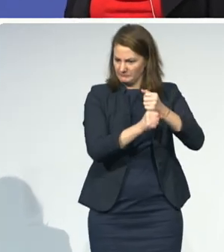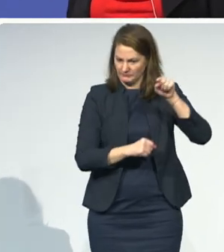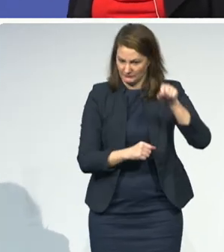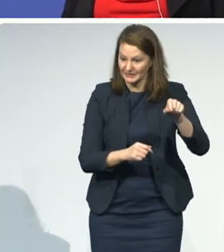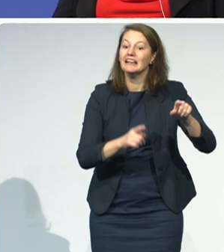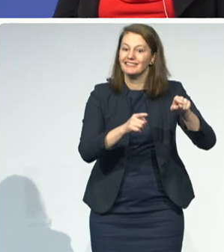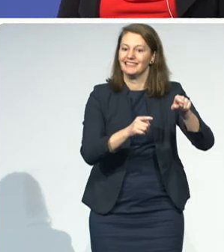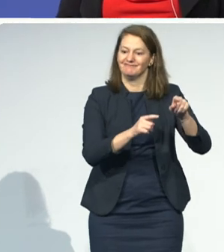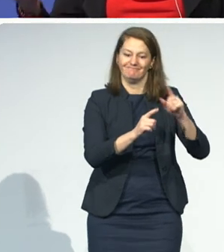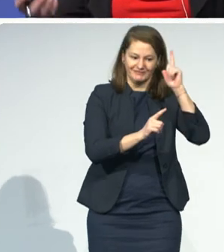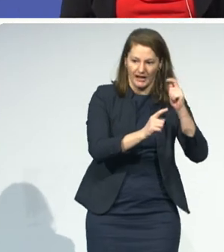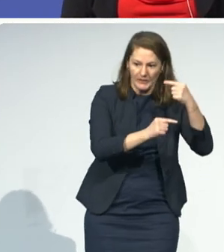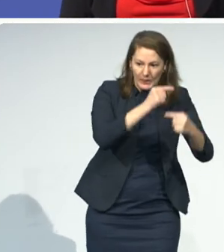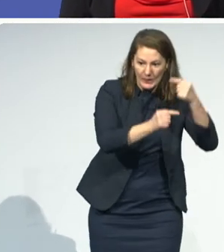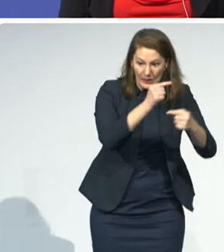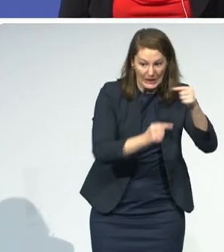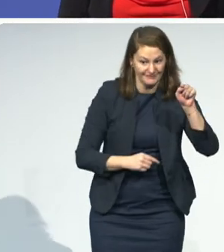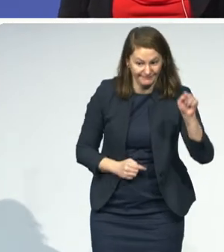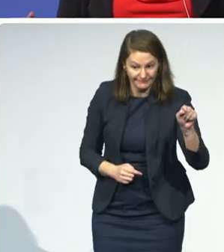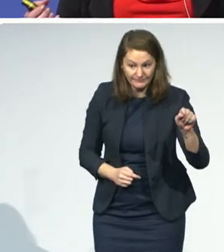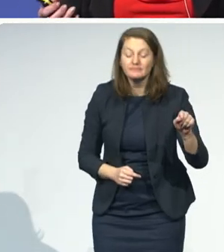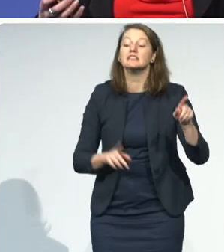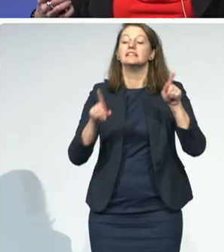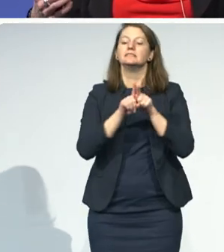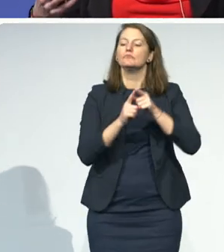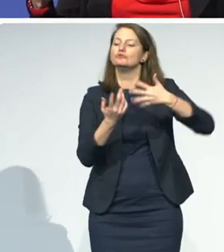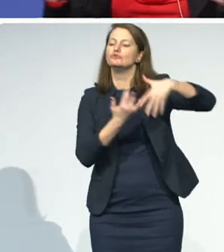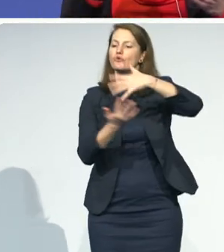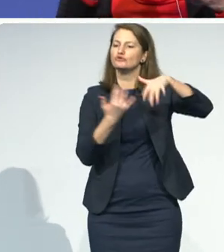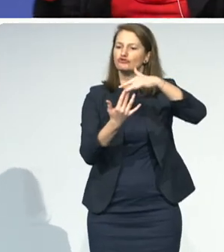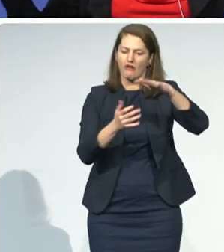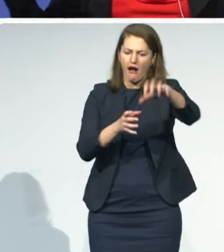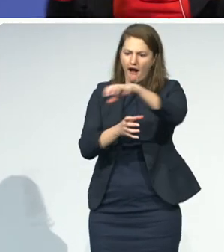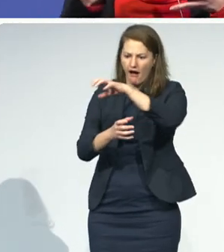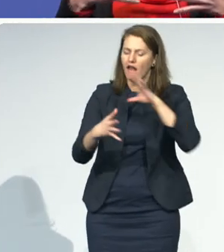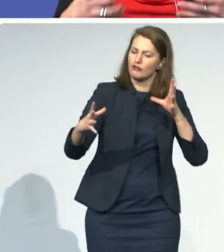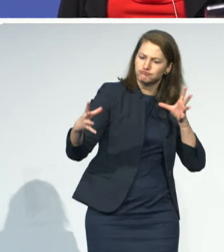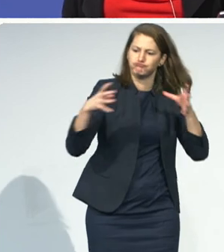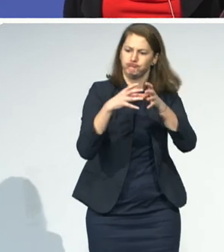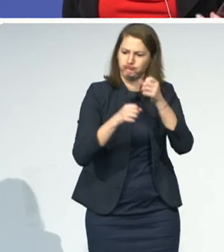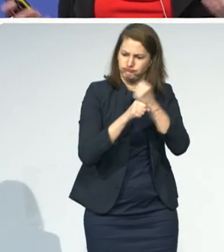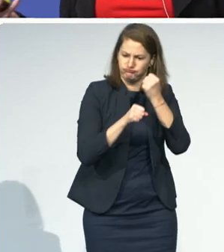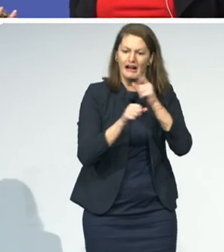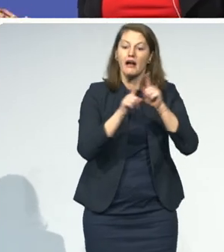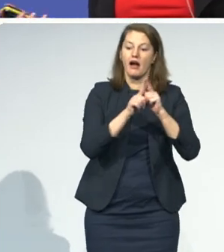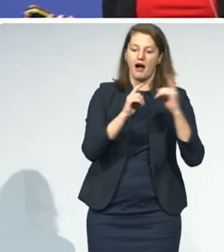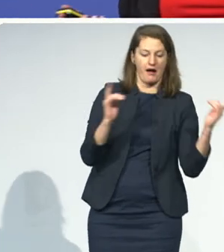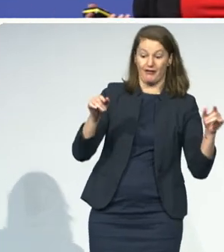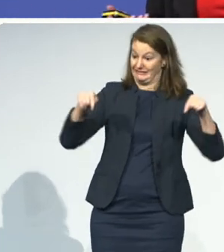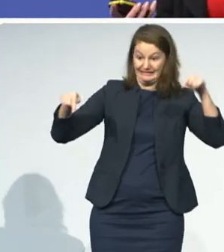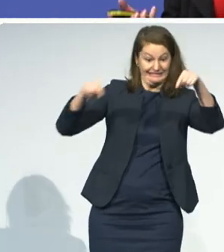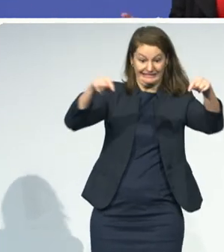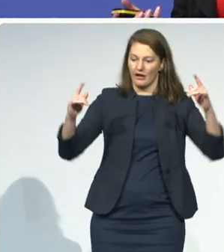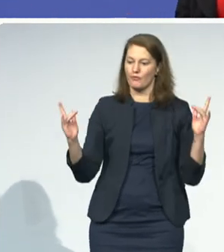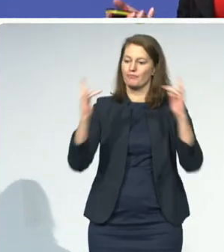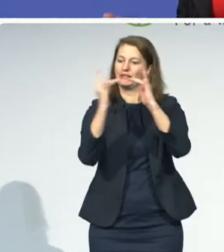with the social sector, non-profits, disability groups. So we're often kind of a bridge between these different sectors